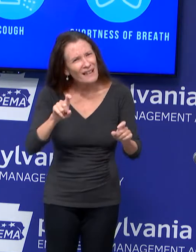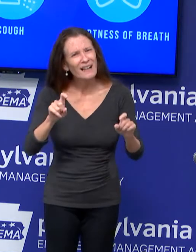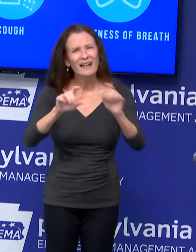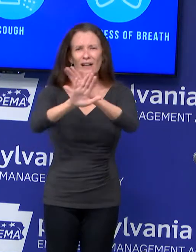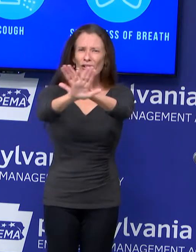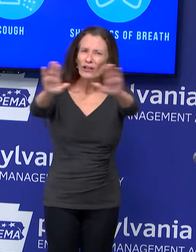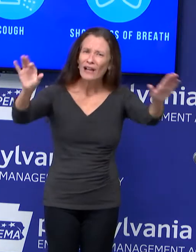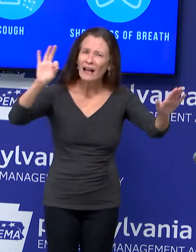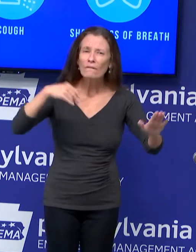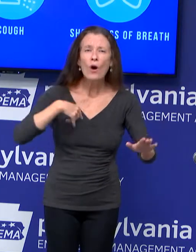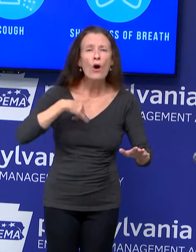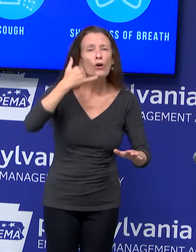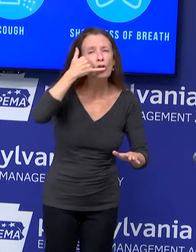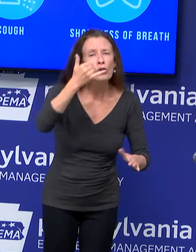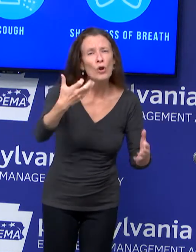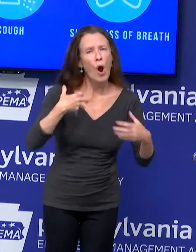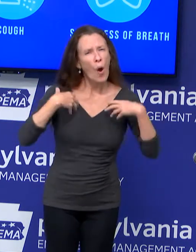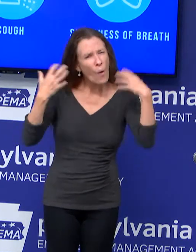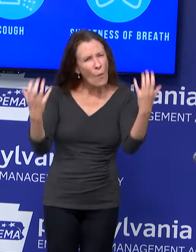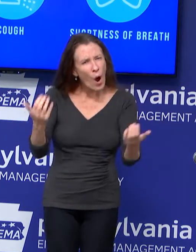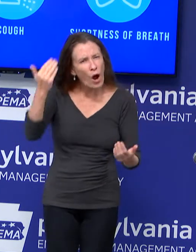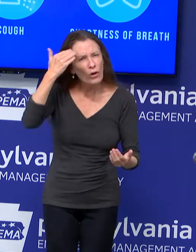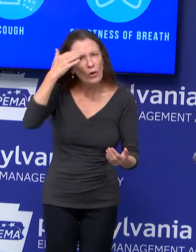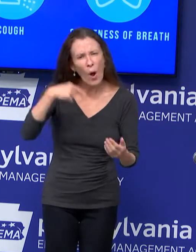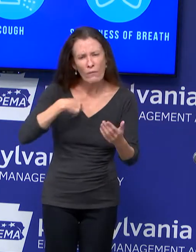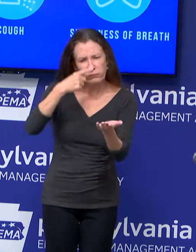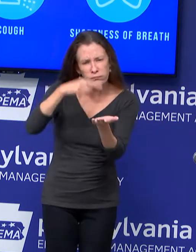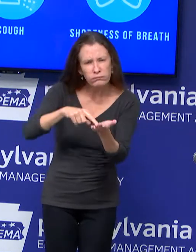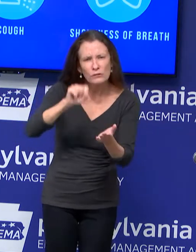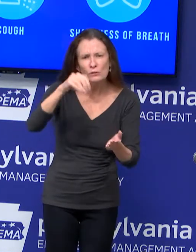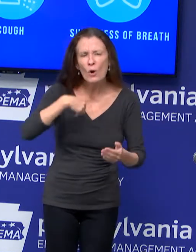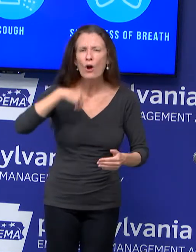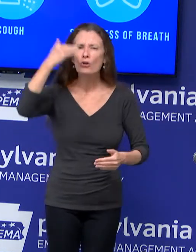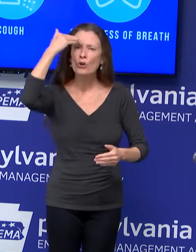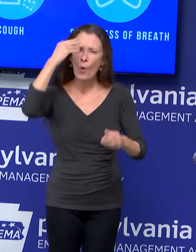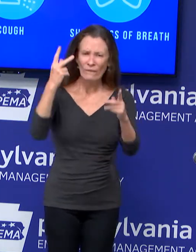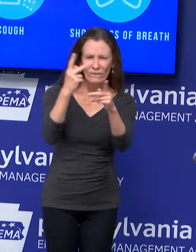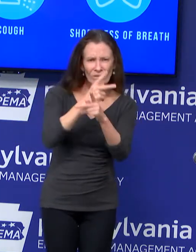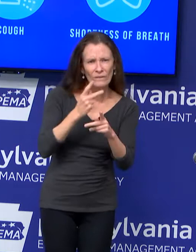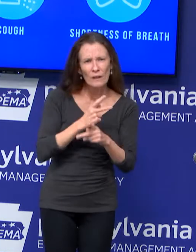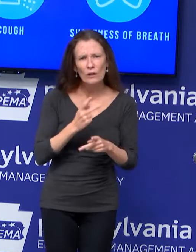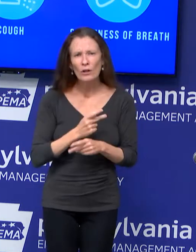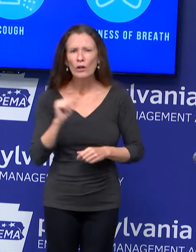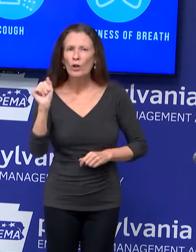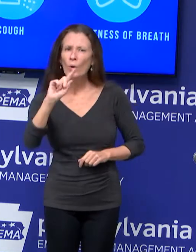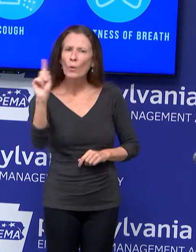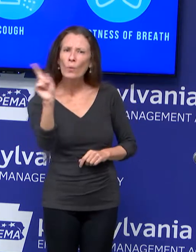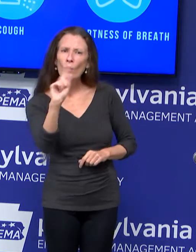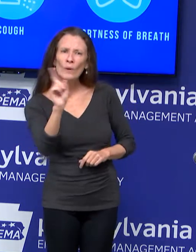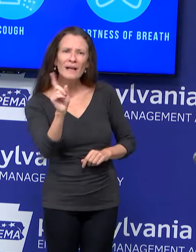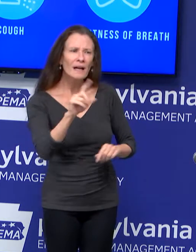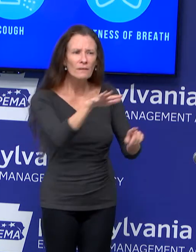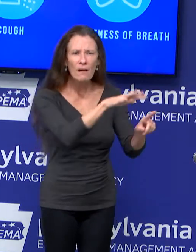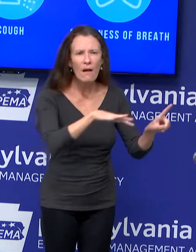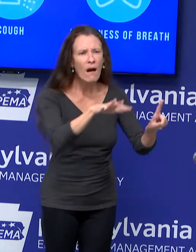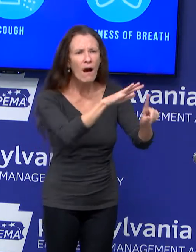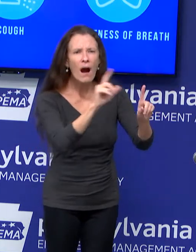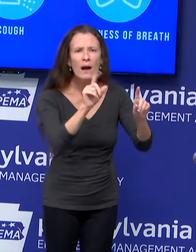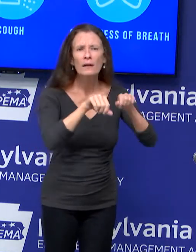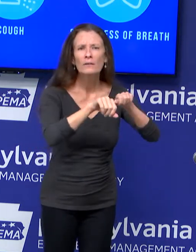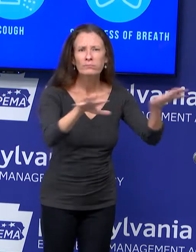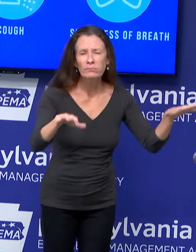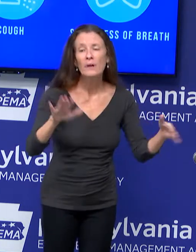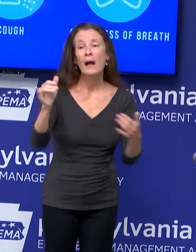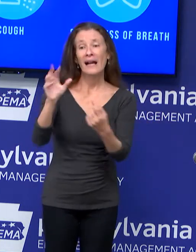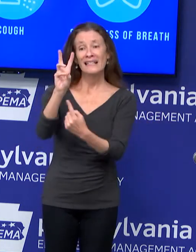investigations. Of those that answered the question, 609 said that they had been to a business establishment, and more than